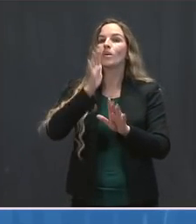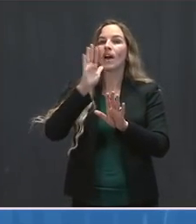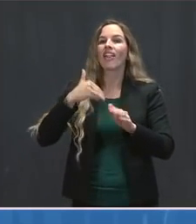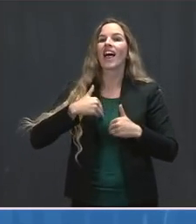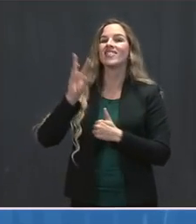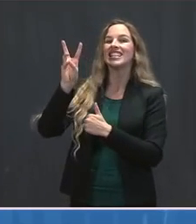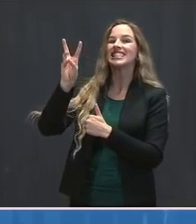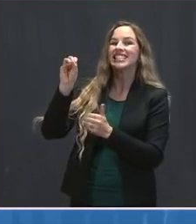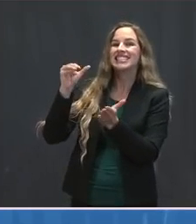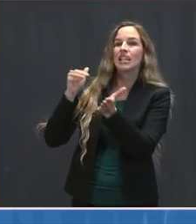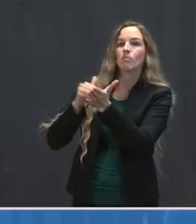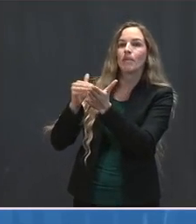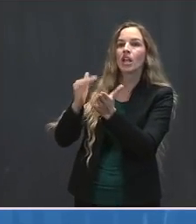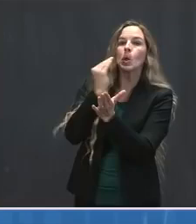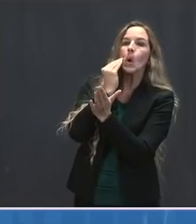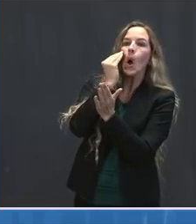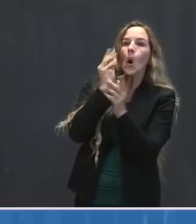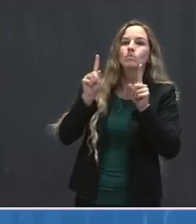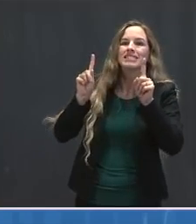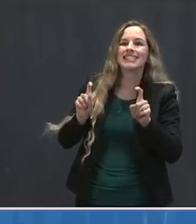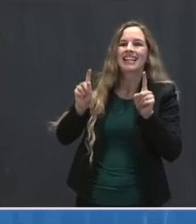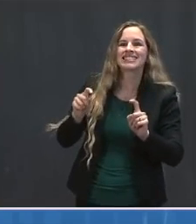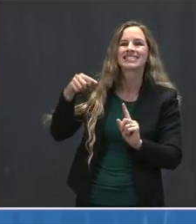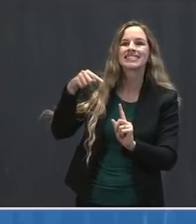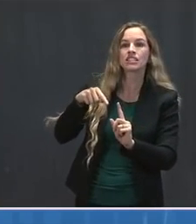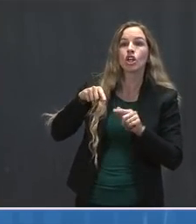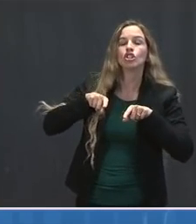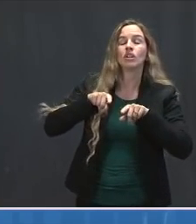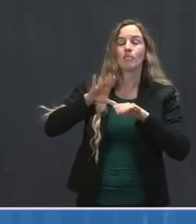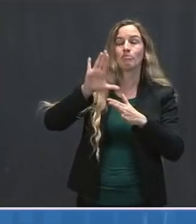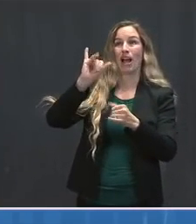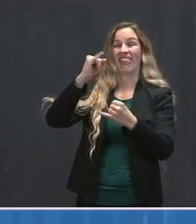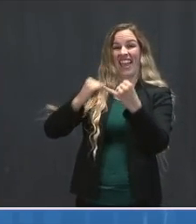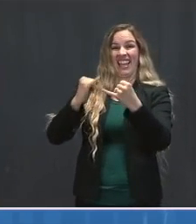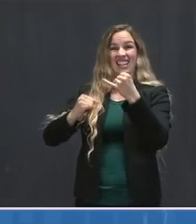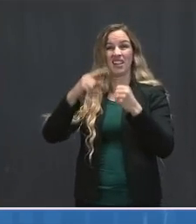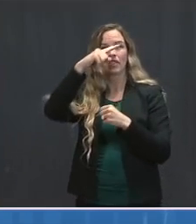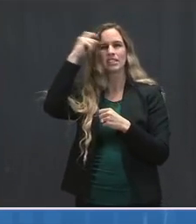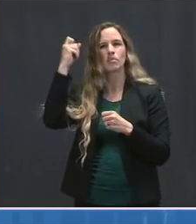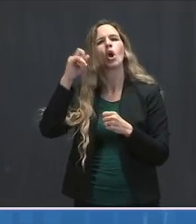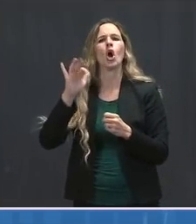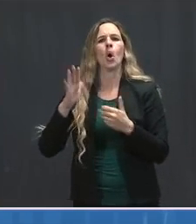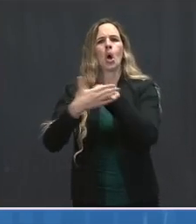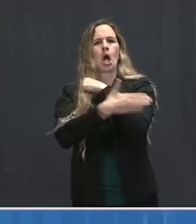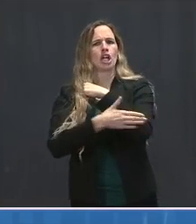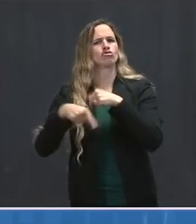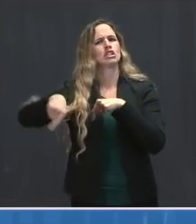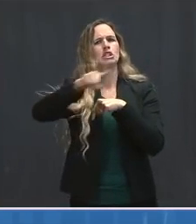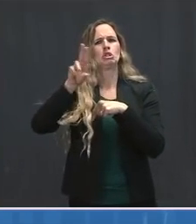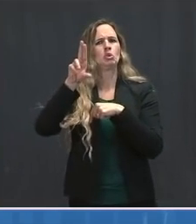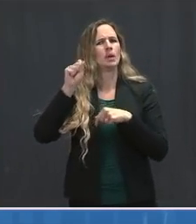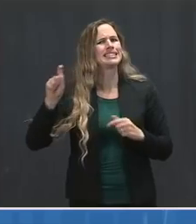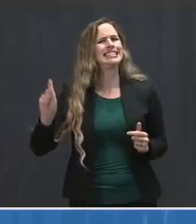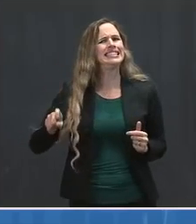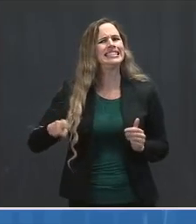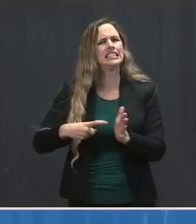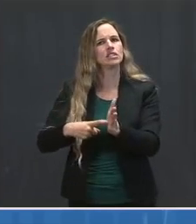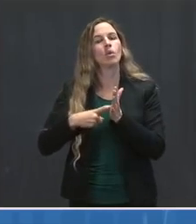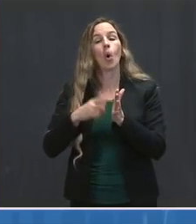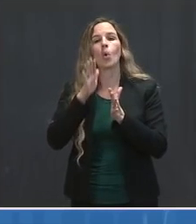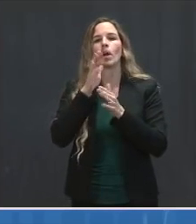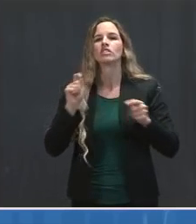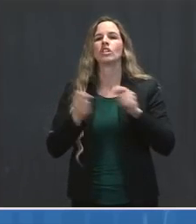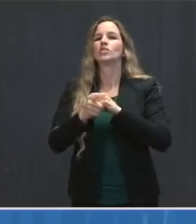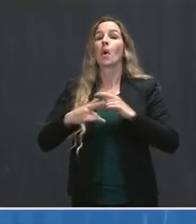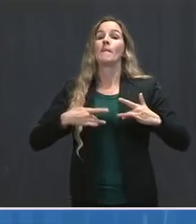over the course of the summer is exactly what the country needs. I think it will change things pretty significantly. So I'm very excited about